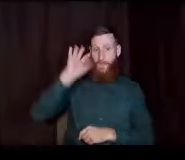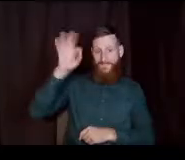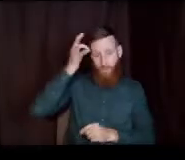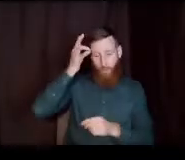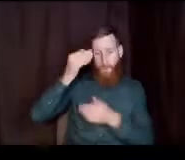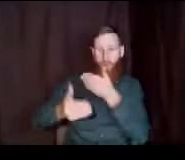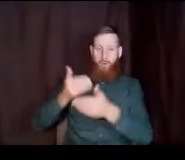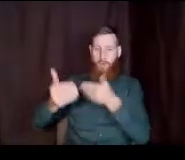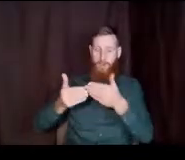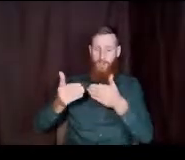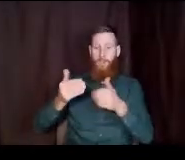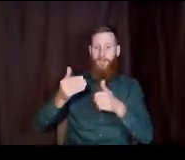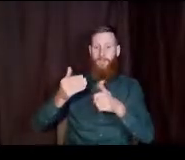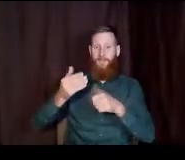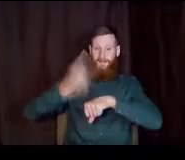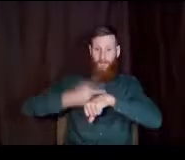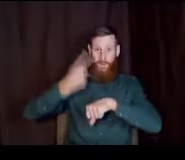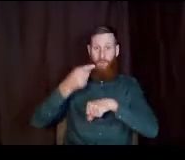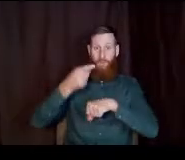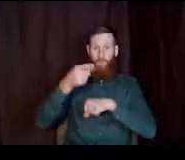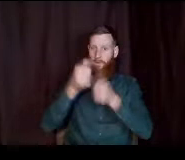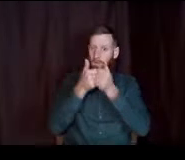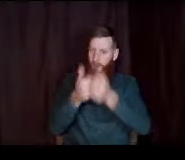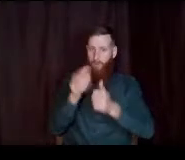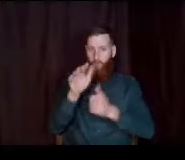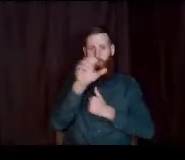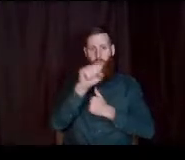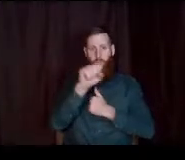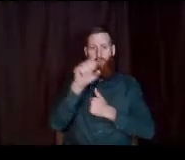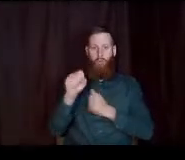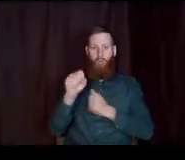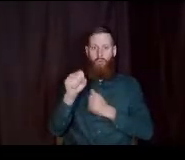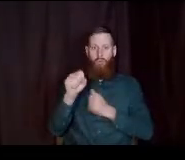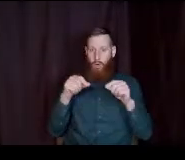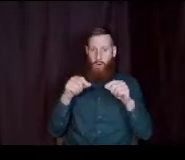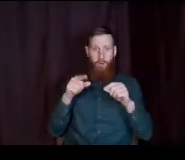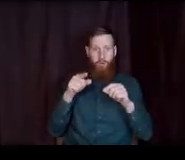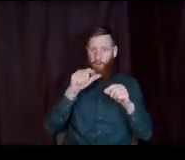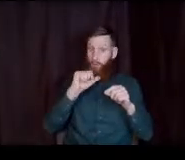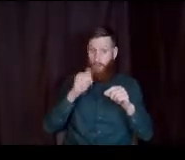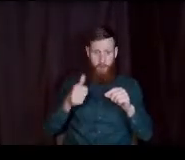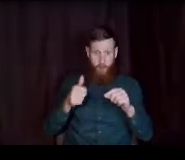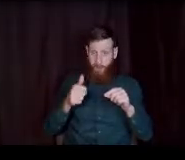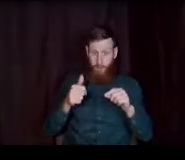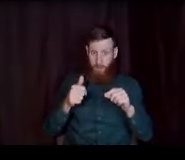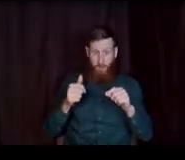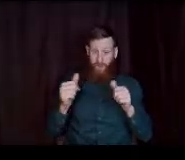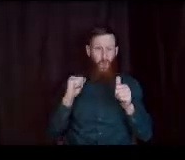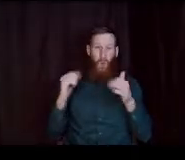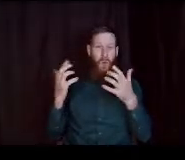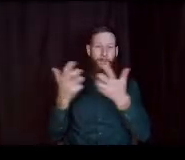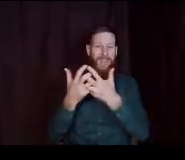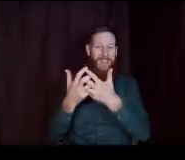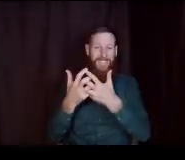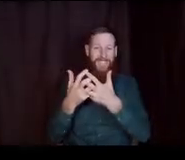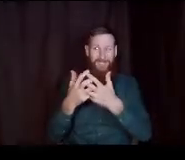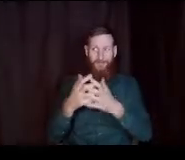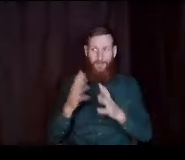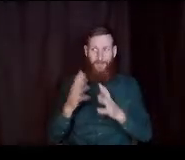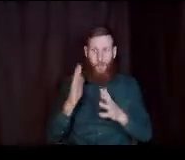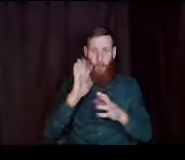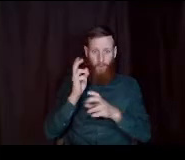first time you have to follow everything that's on your social security card because if you don't it won't match and that can be really hard